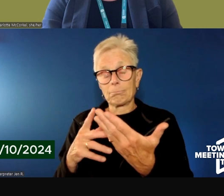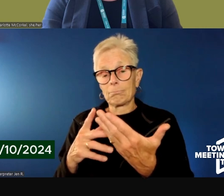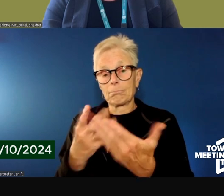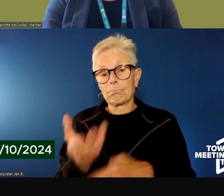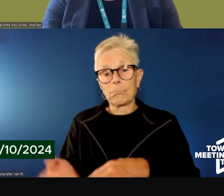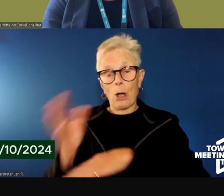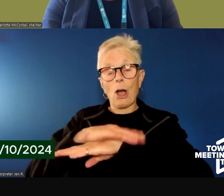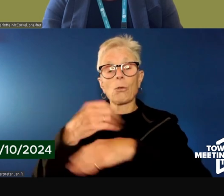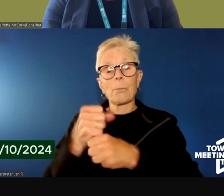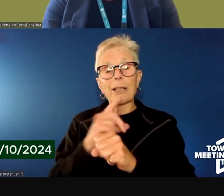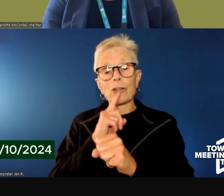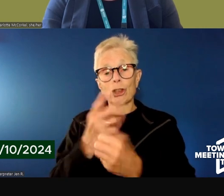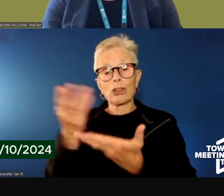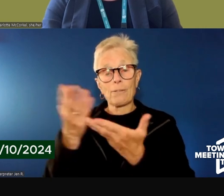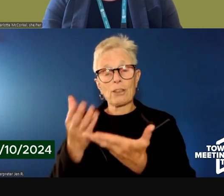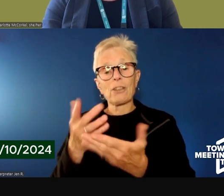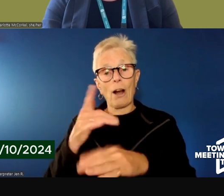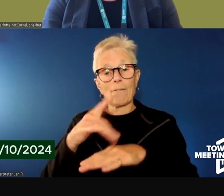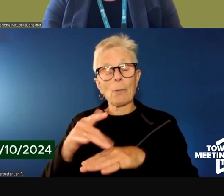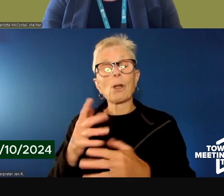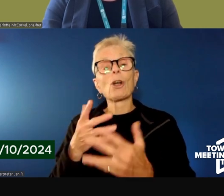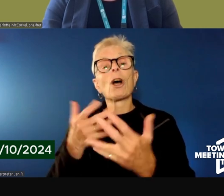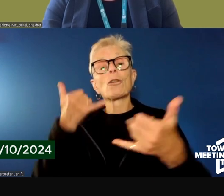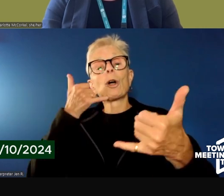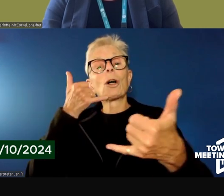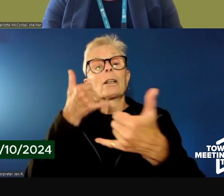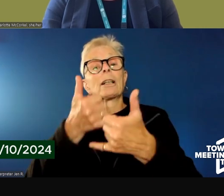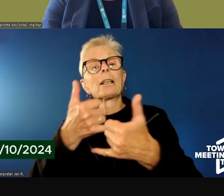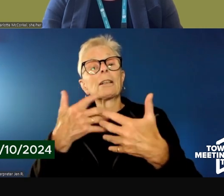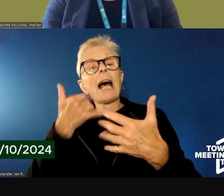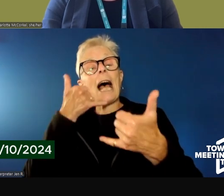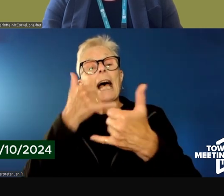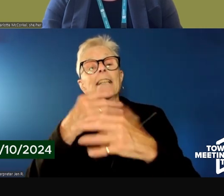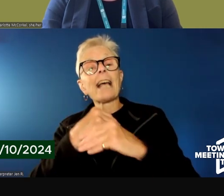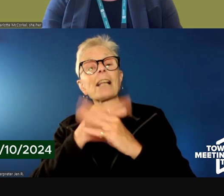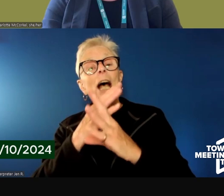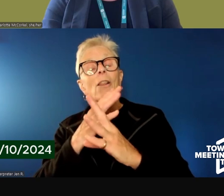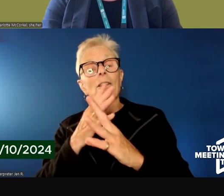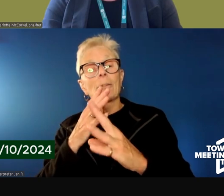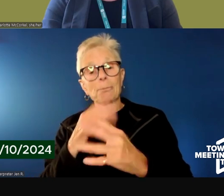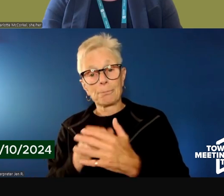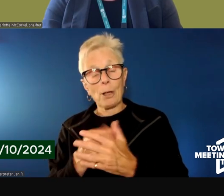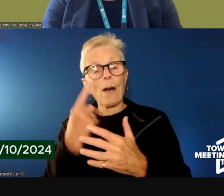that those services are available through telehealth for a primary care connection.